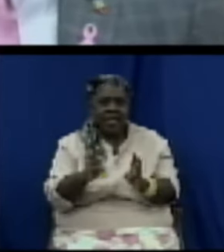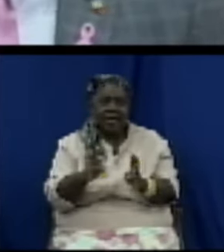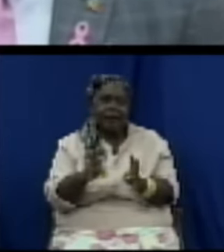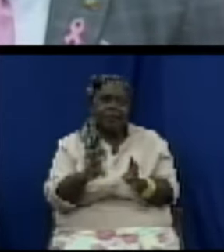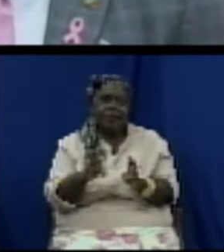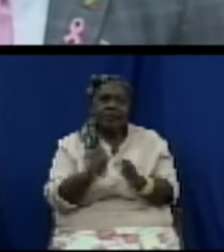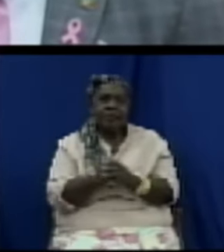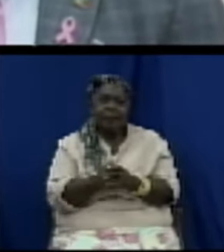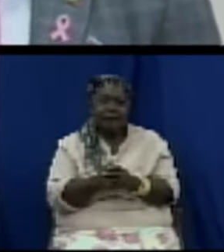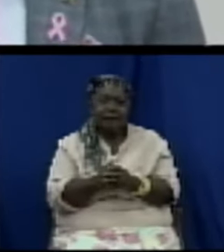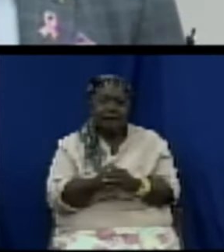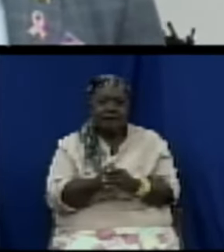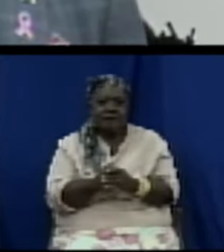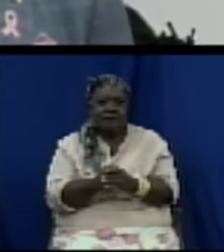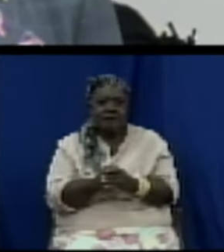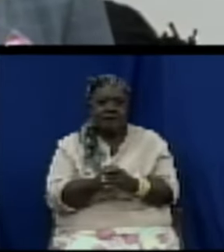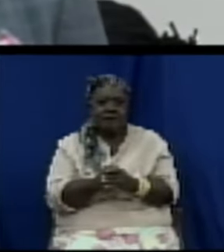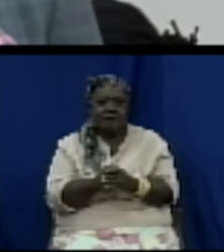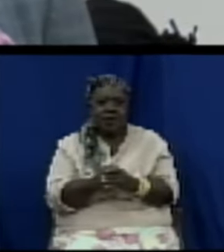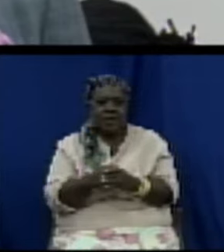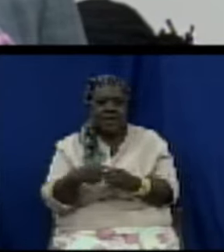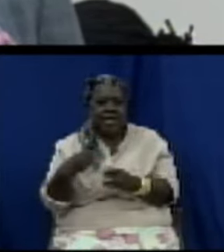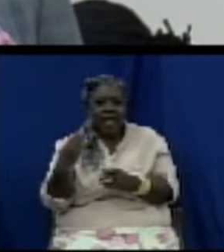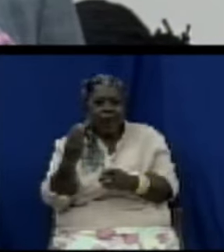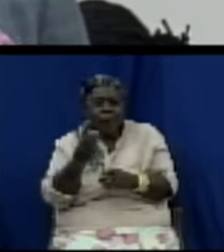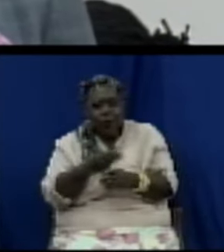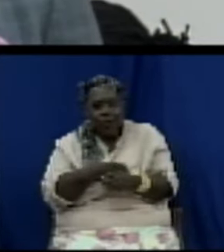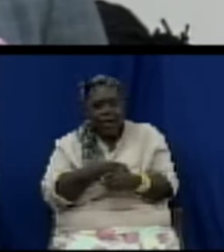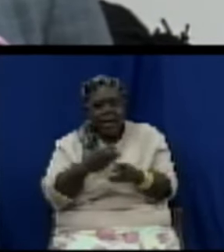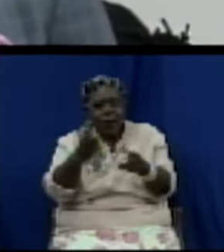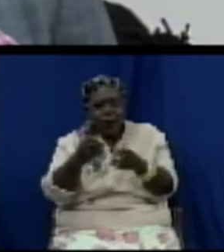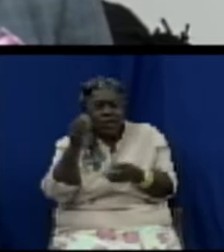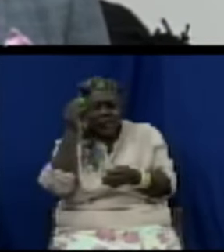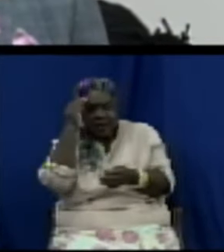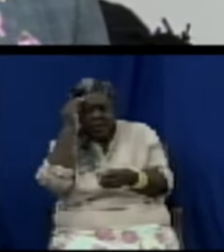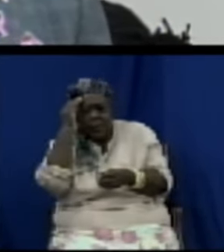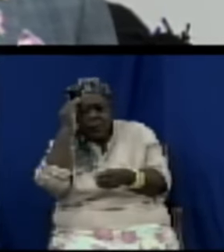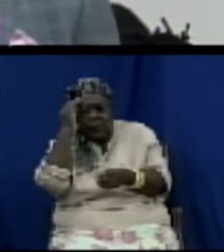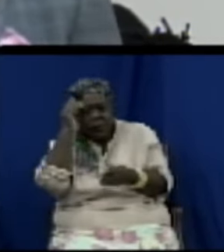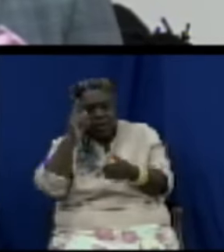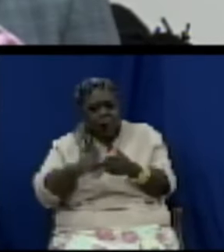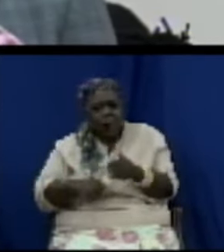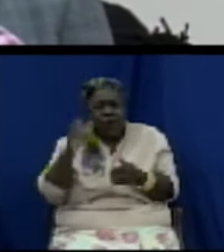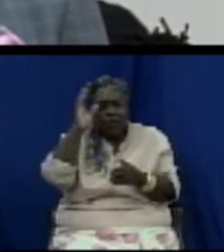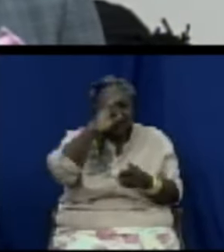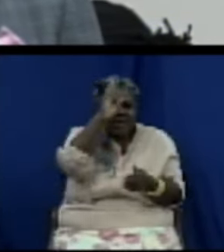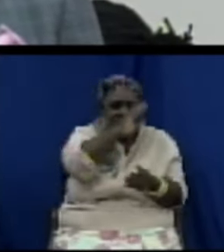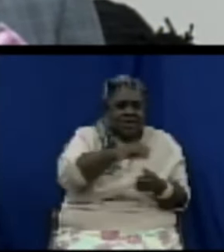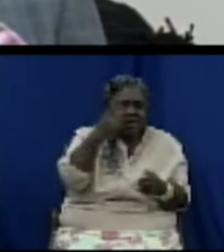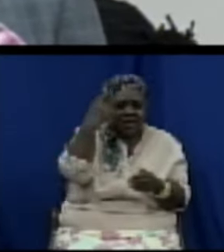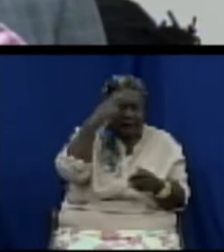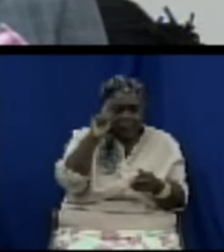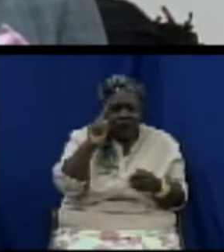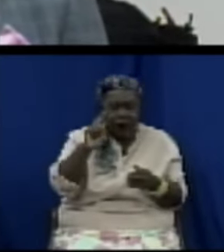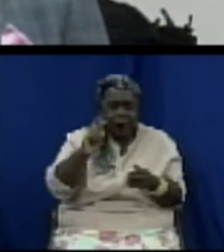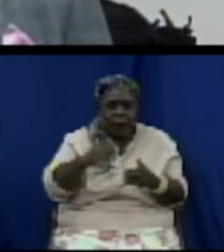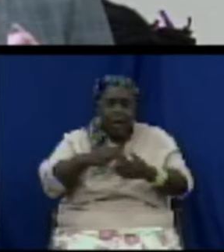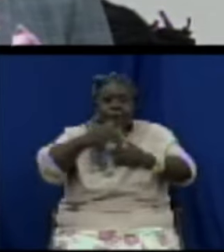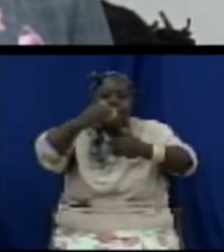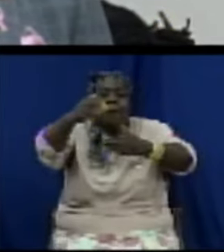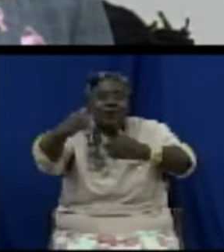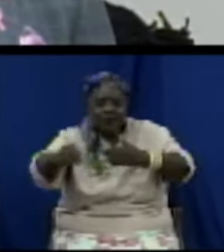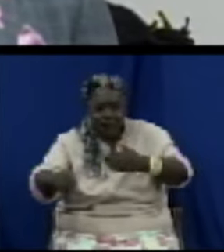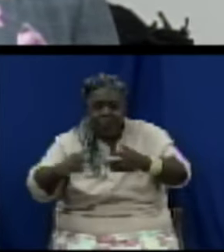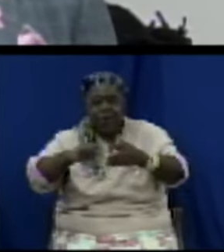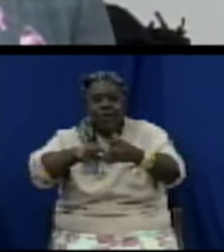nothing special, exactly what this is seeking to do. And I think at this time, St. Kitsanewis had been blessed to have the